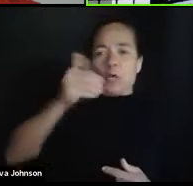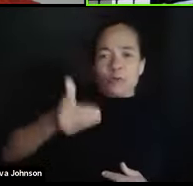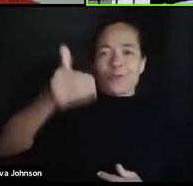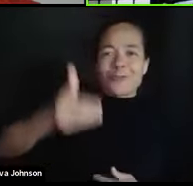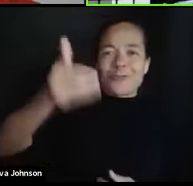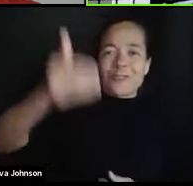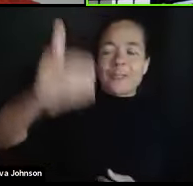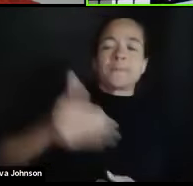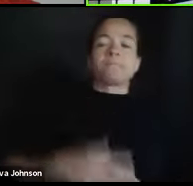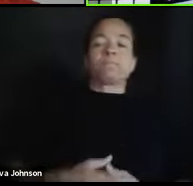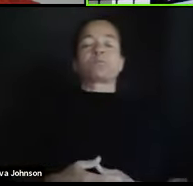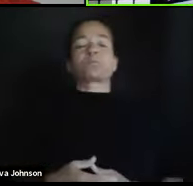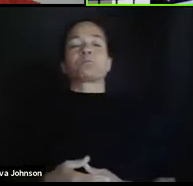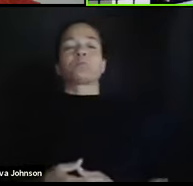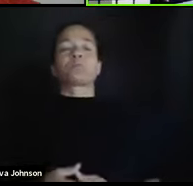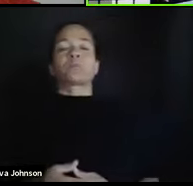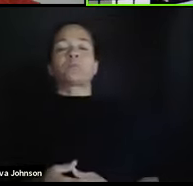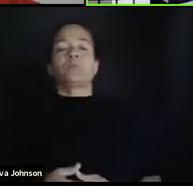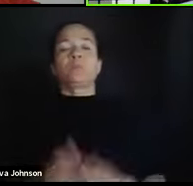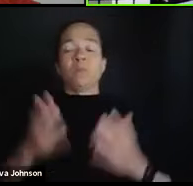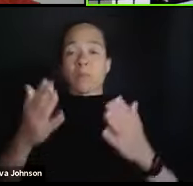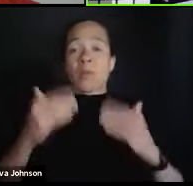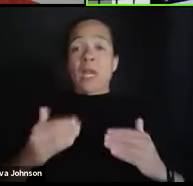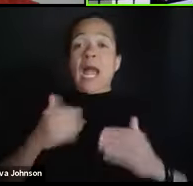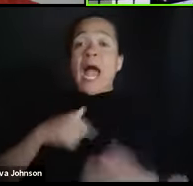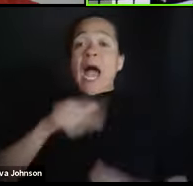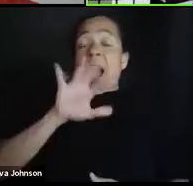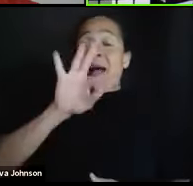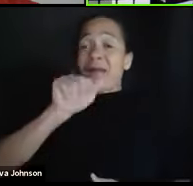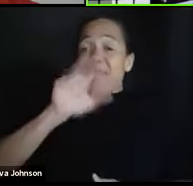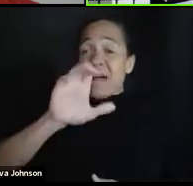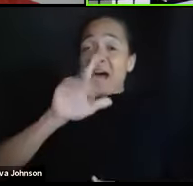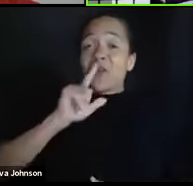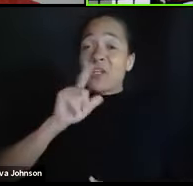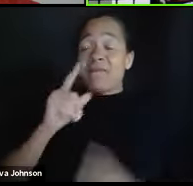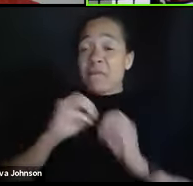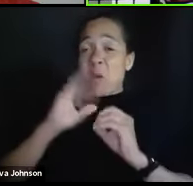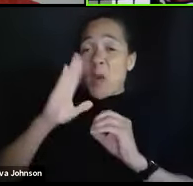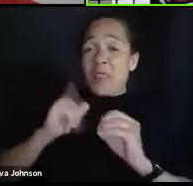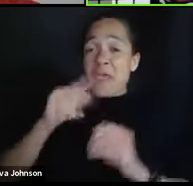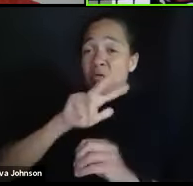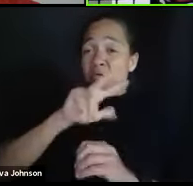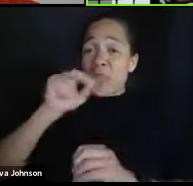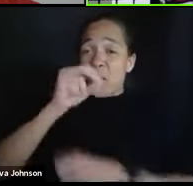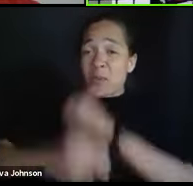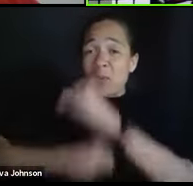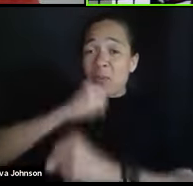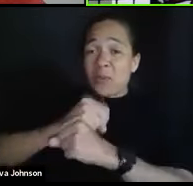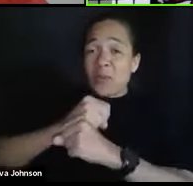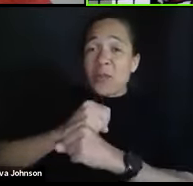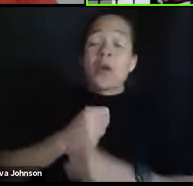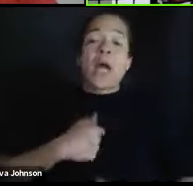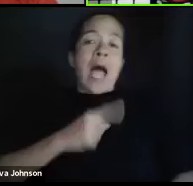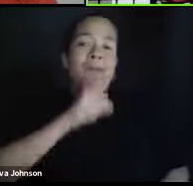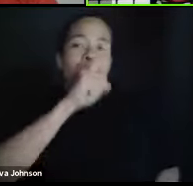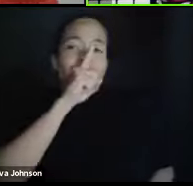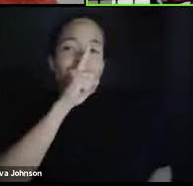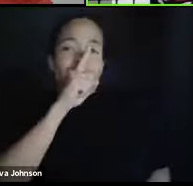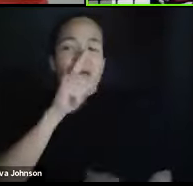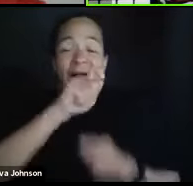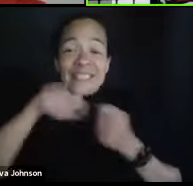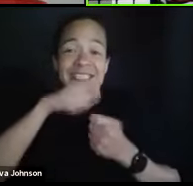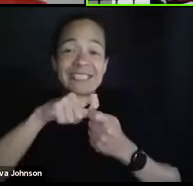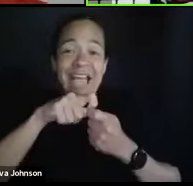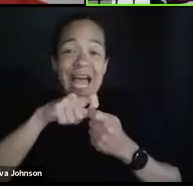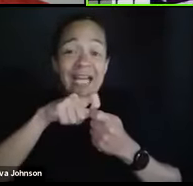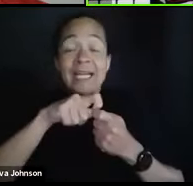of Louisville for over three decades. I'm not saying how many years at this point, three decades is a